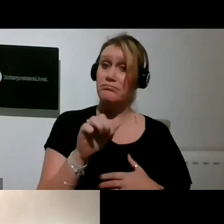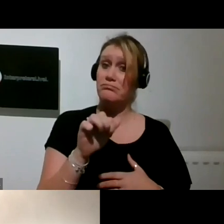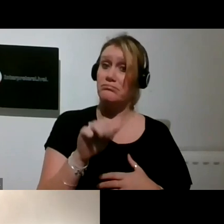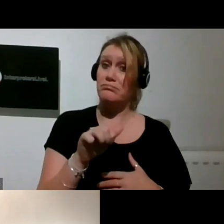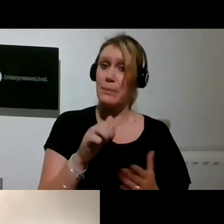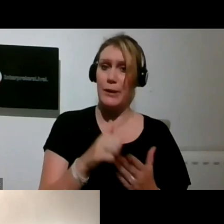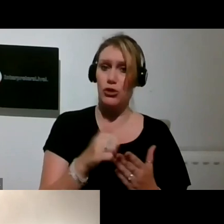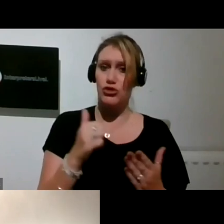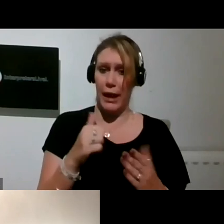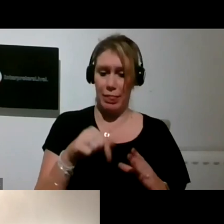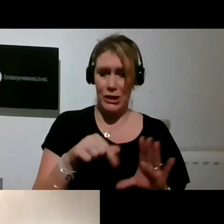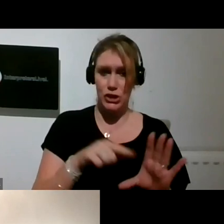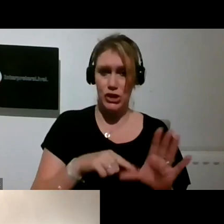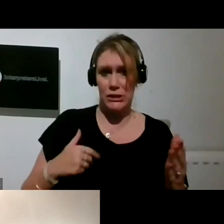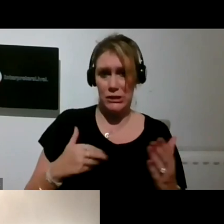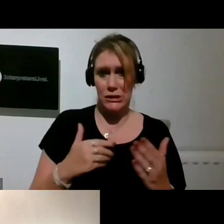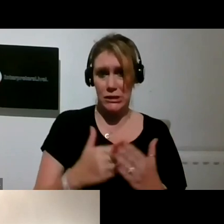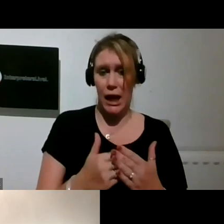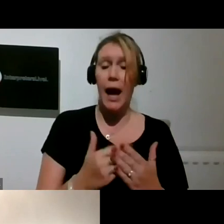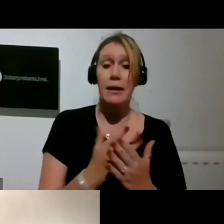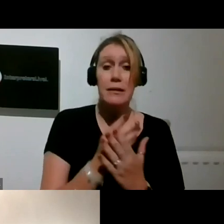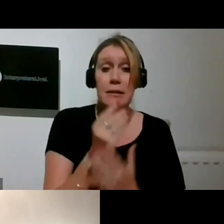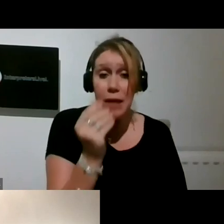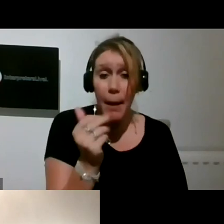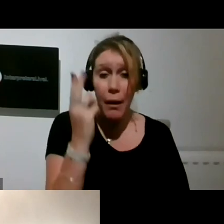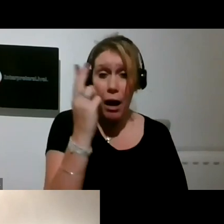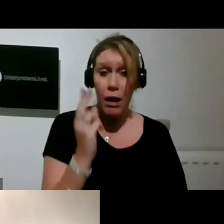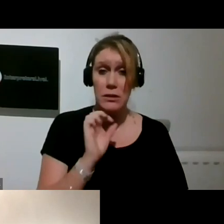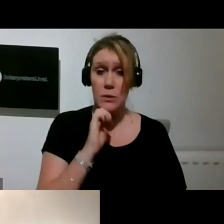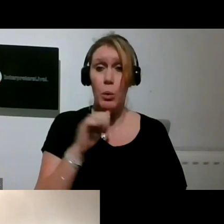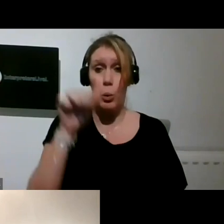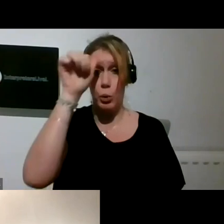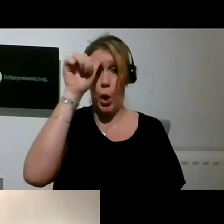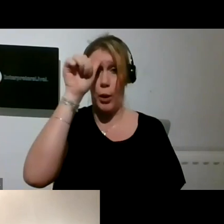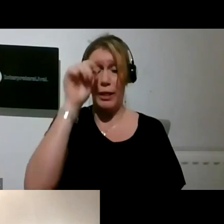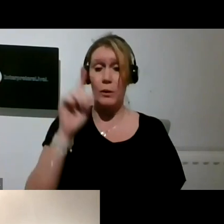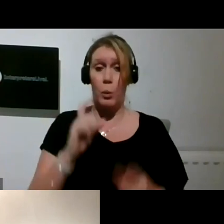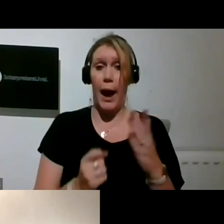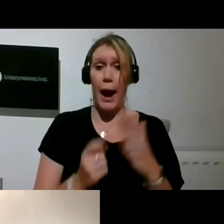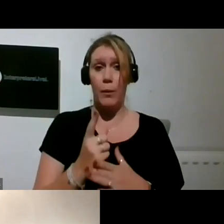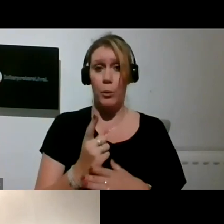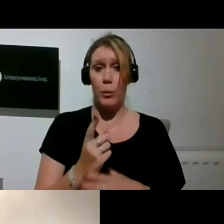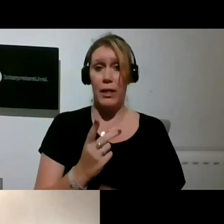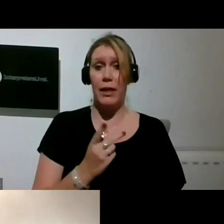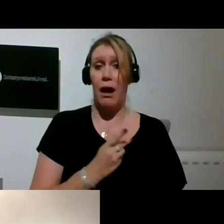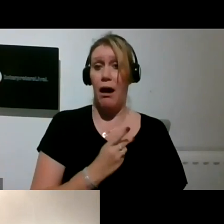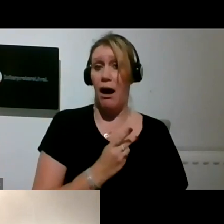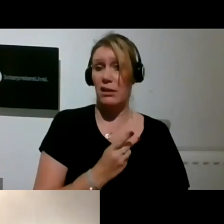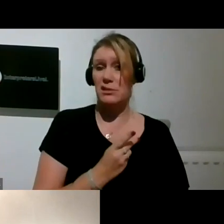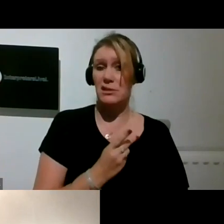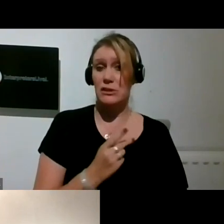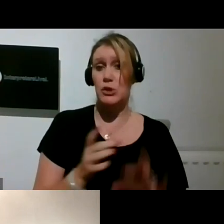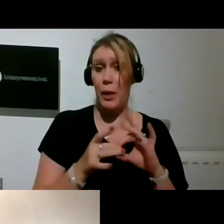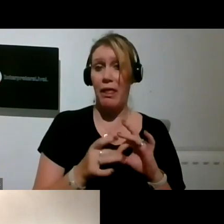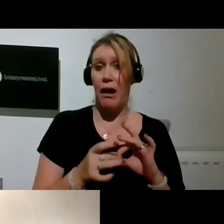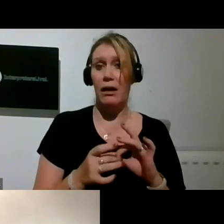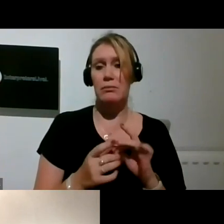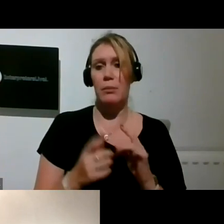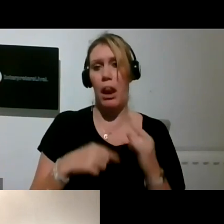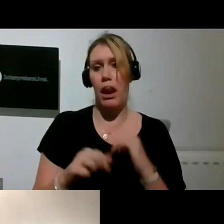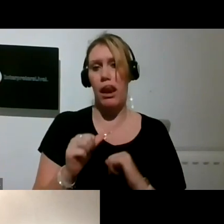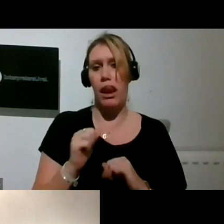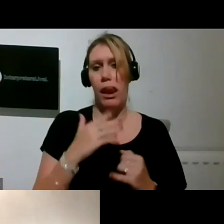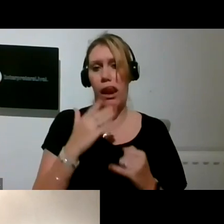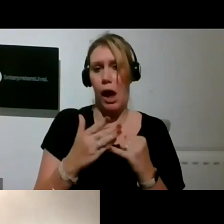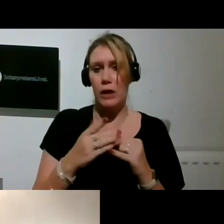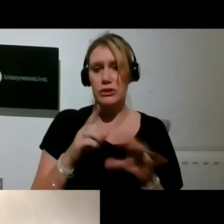artists here tonight will know that's what happened, you know, with us last year as well. We repurposed all the money we would have spent in person.